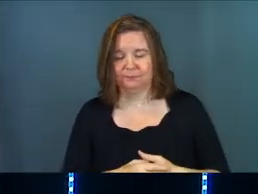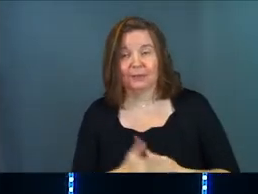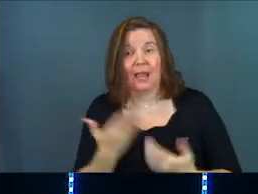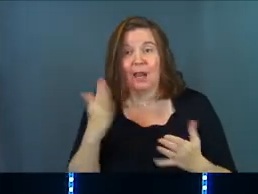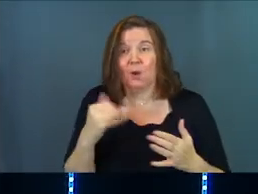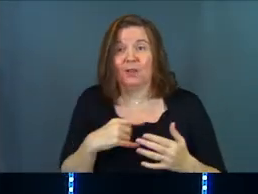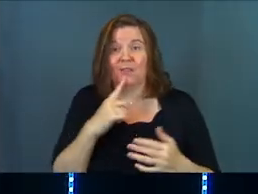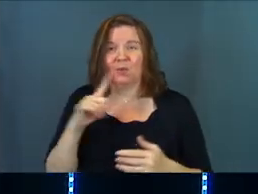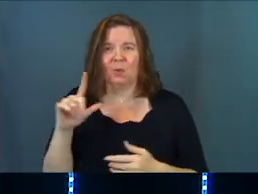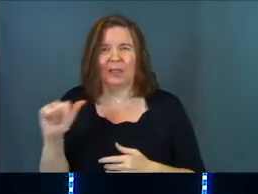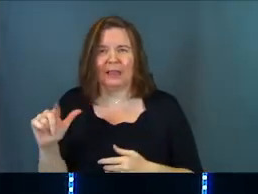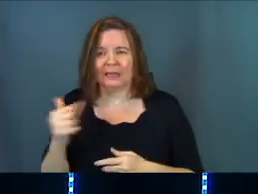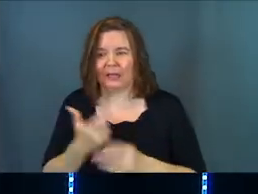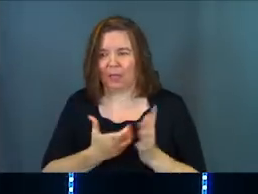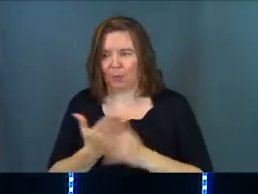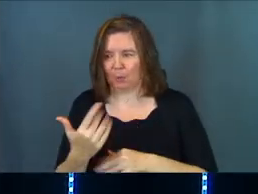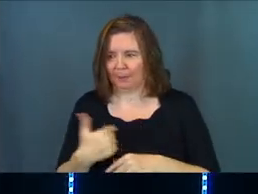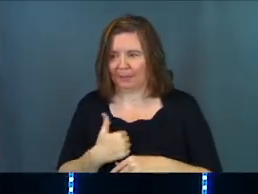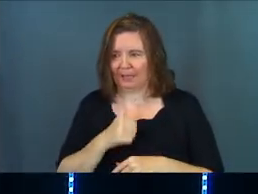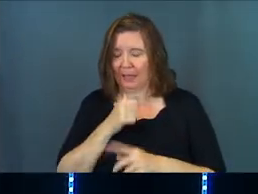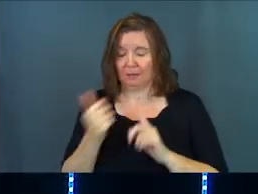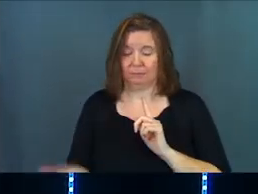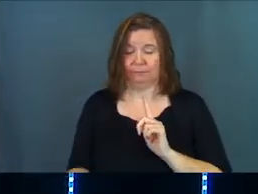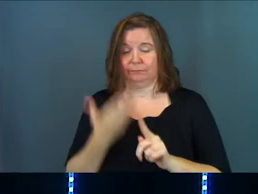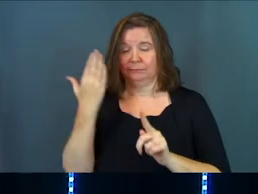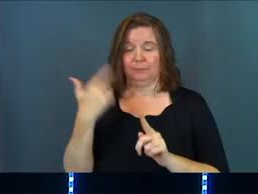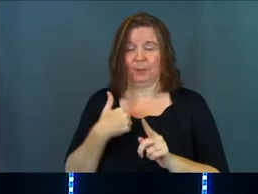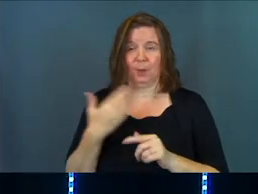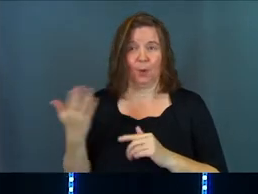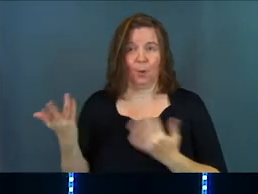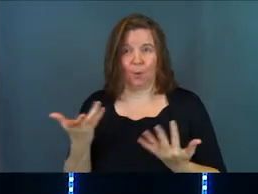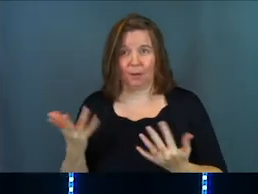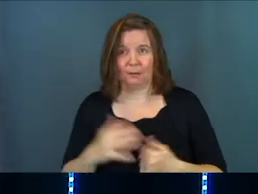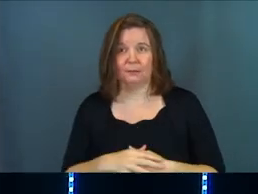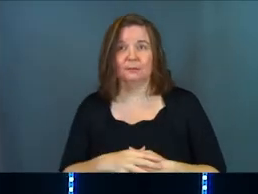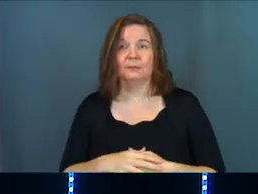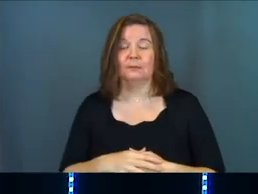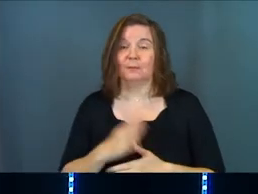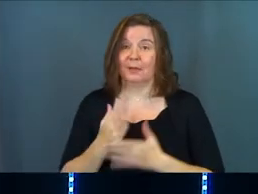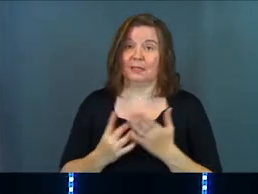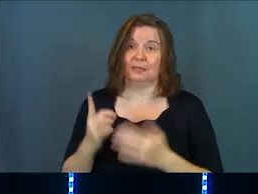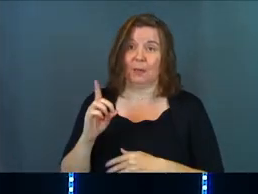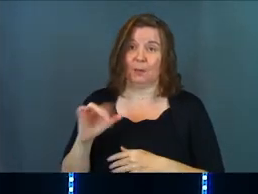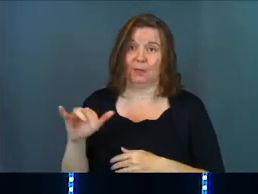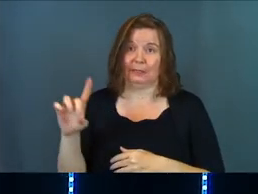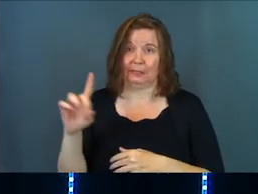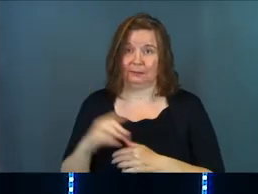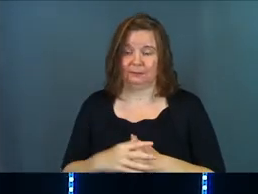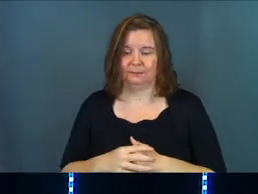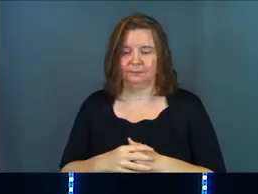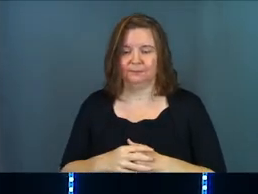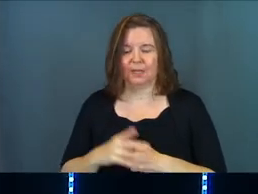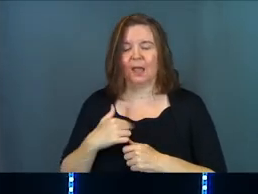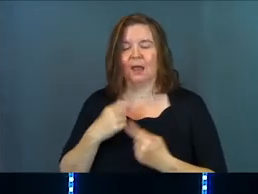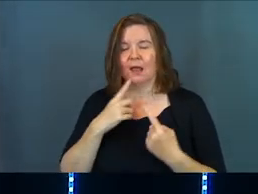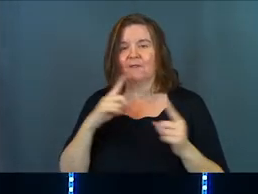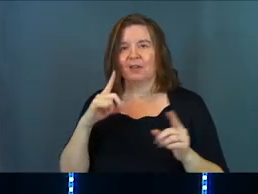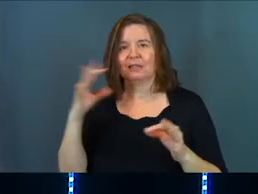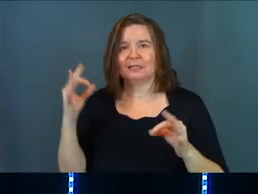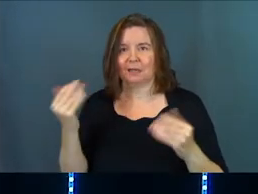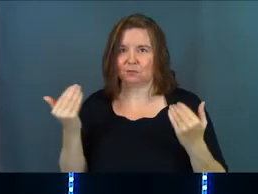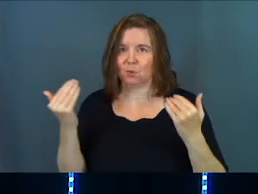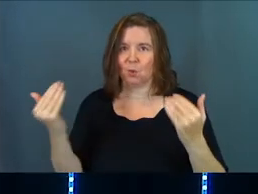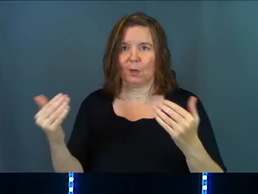And I don't know if it was Linda that got through to me and knocked me upside the head or what. Somebody did. And I finally